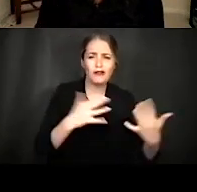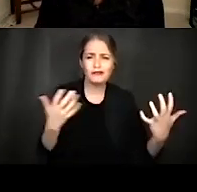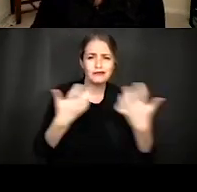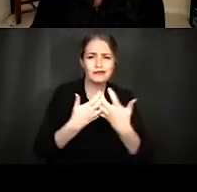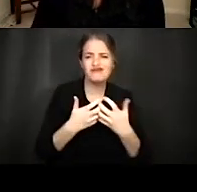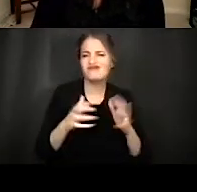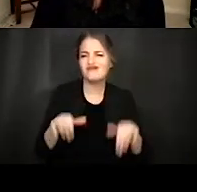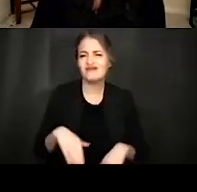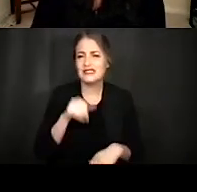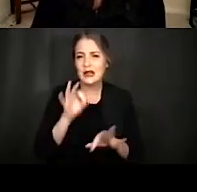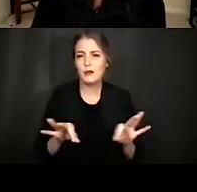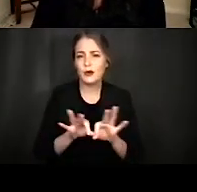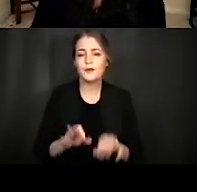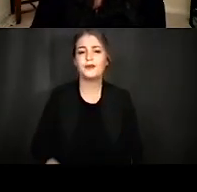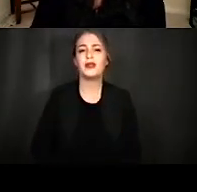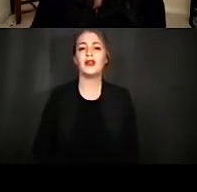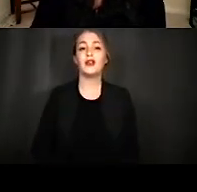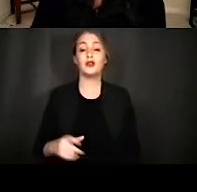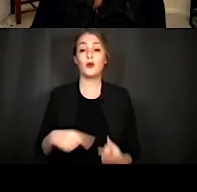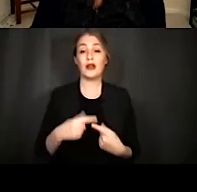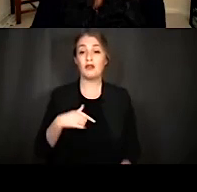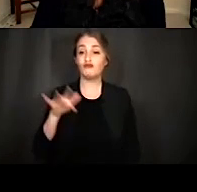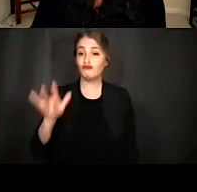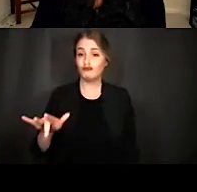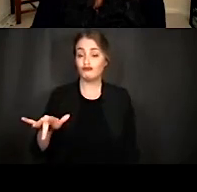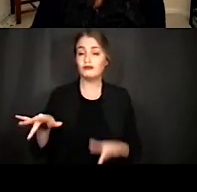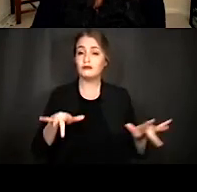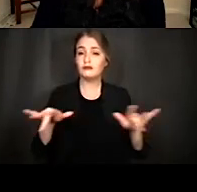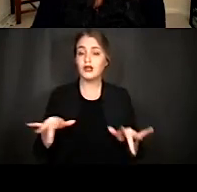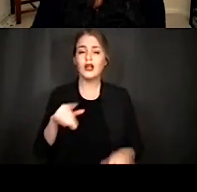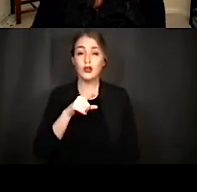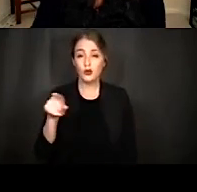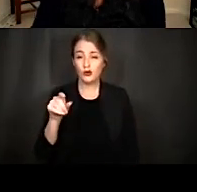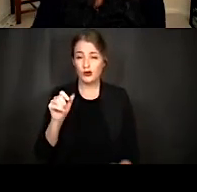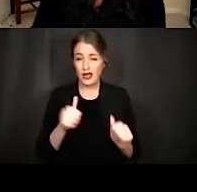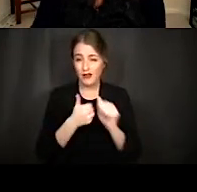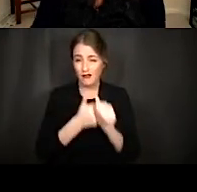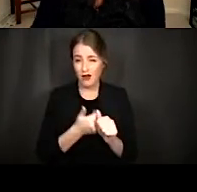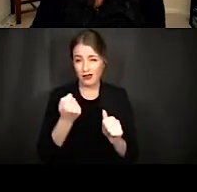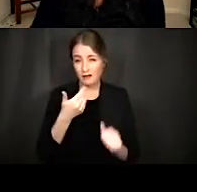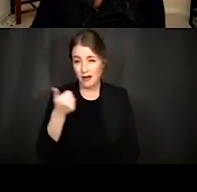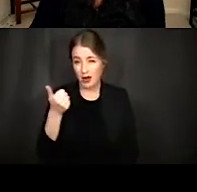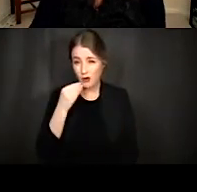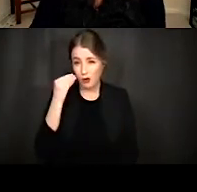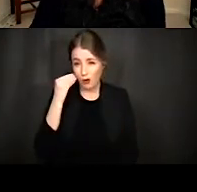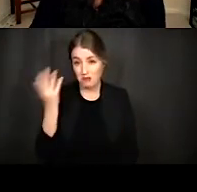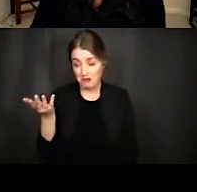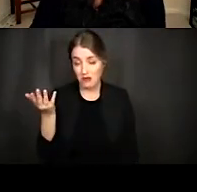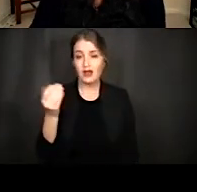What we're going to do is just when I play the clip so that you can follow along a bit better at home.